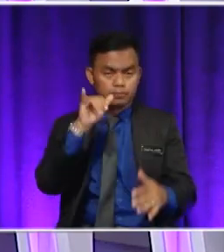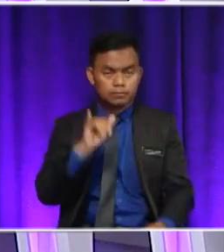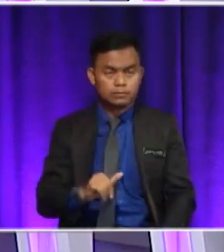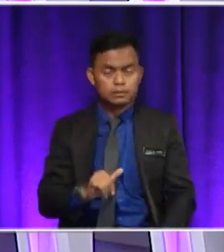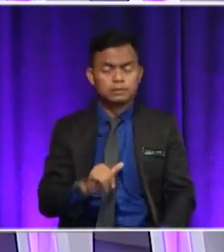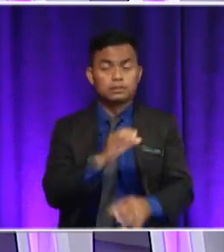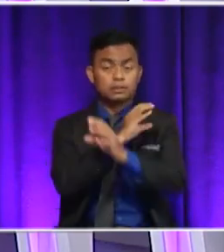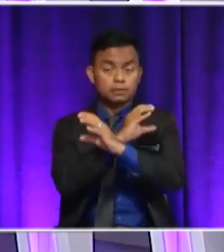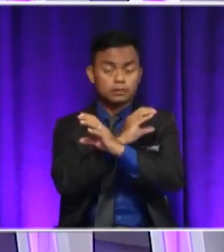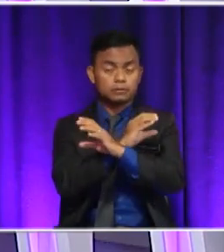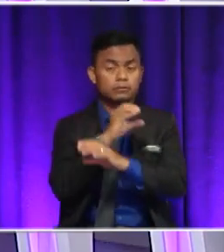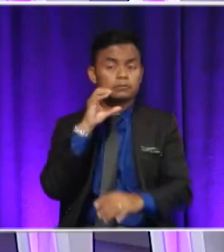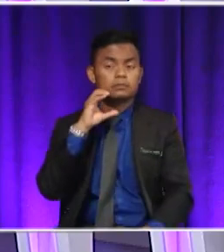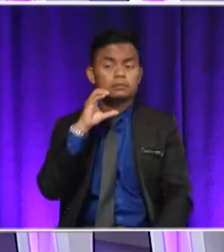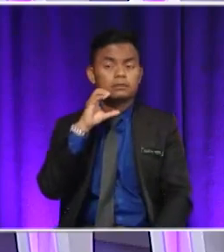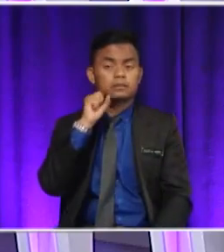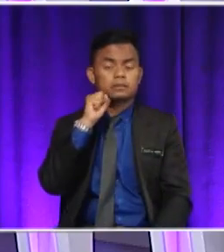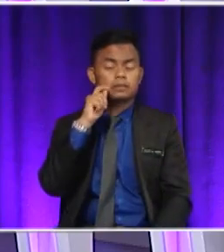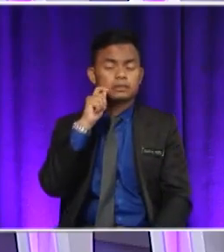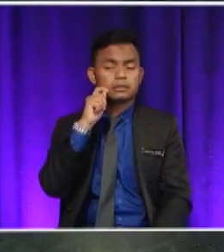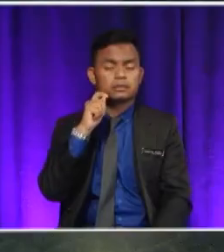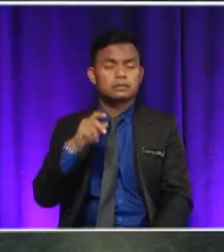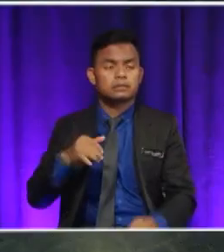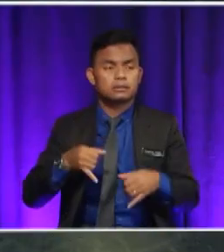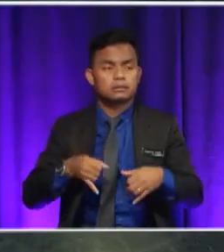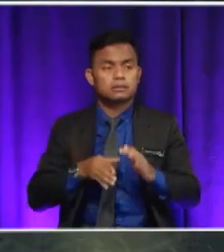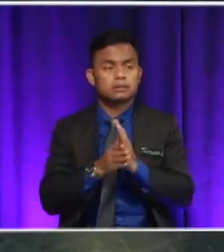the Amazon, would you walk the Amazon? Um,